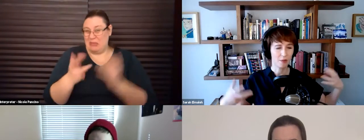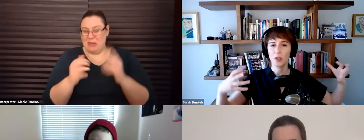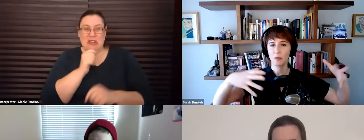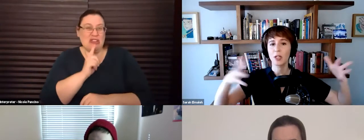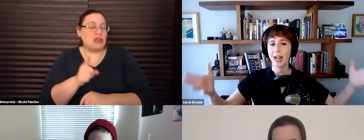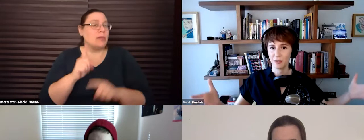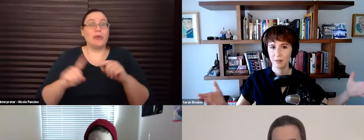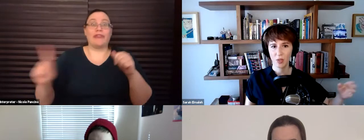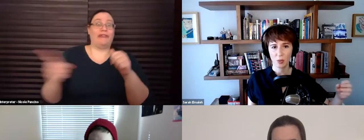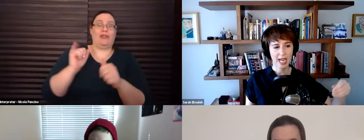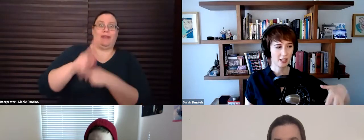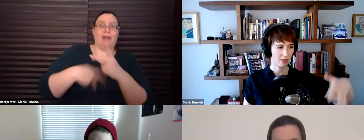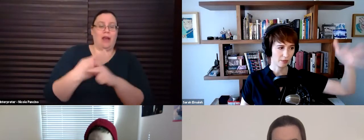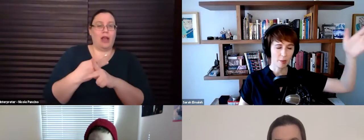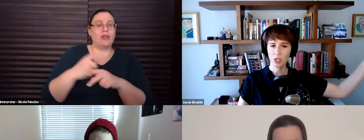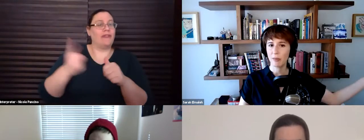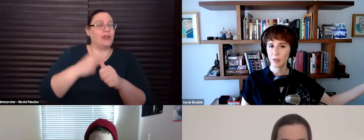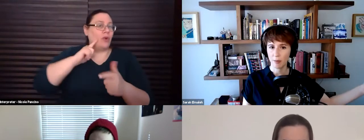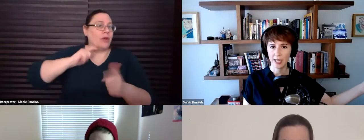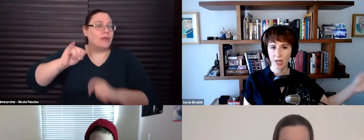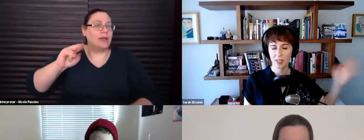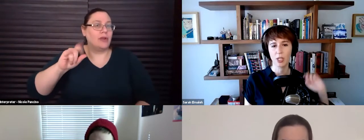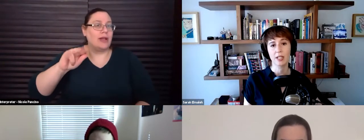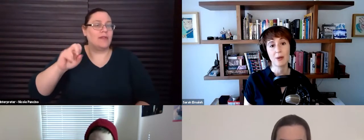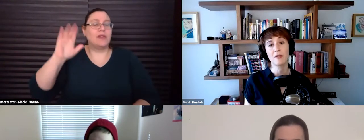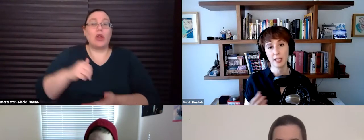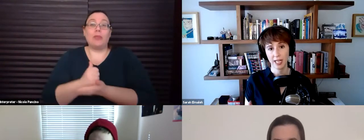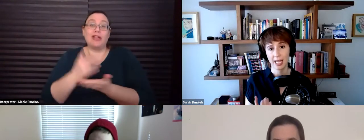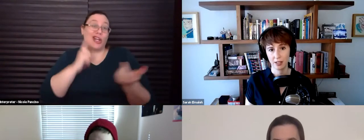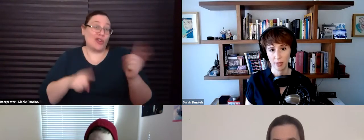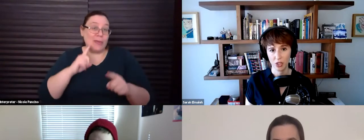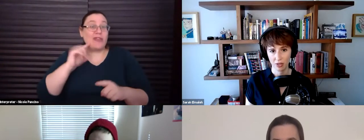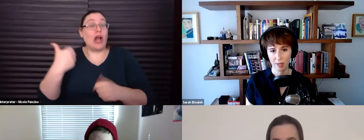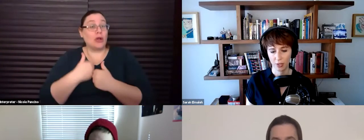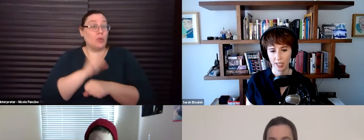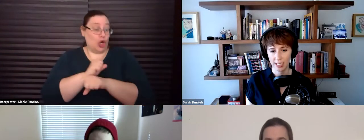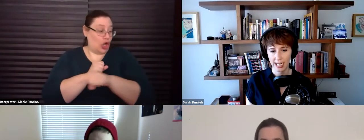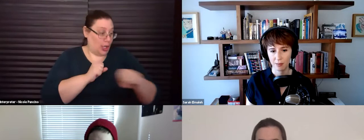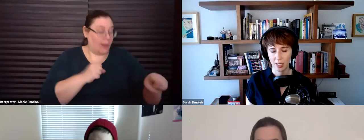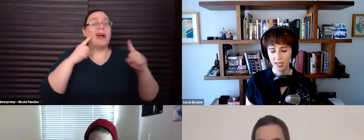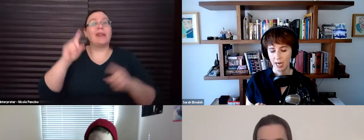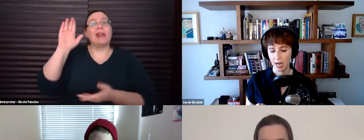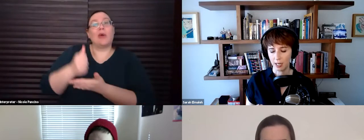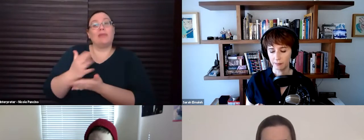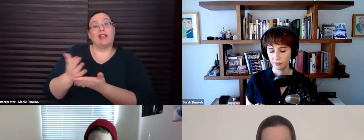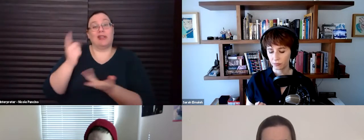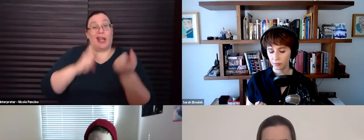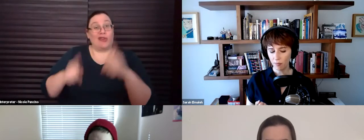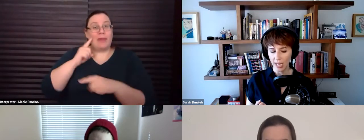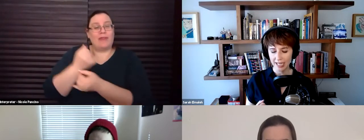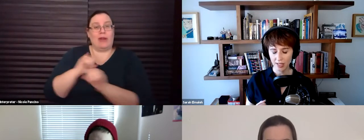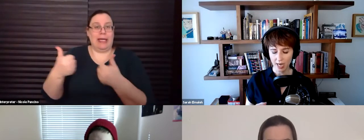So, so it was the first for interactive. So we had a low budget agreements for many other kinds of work. Now we finally had a low budget agreement for indie games. Um,